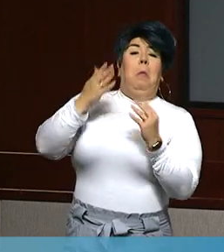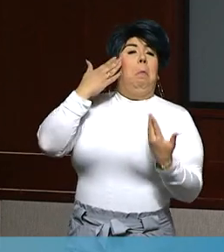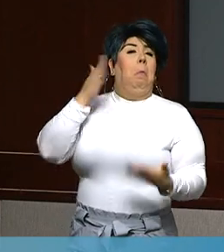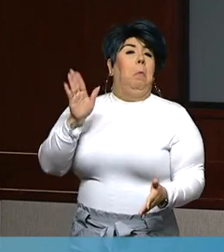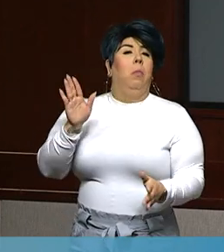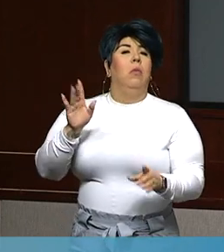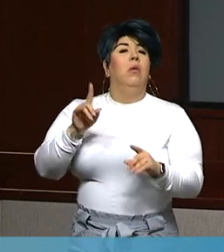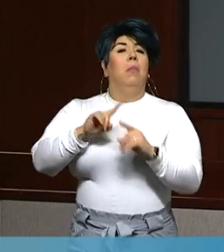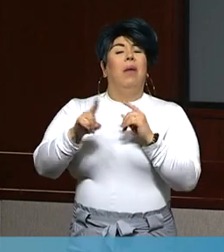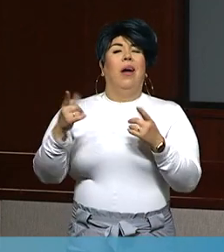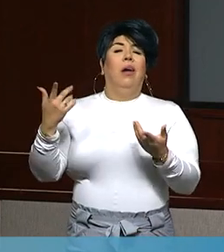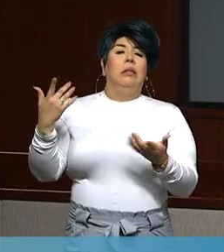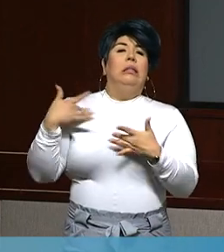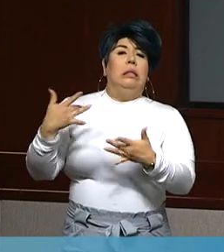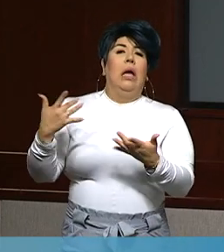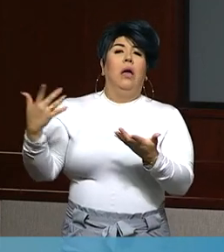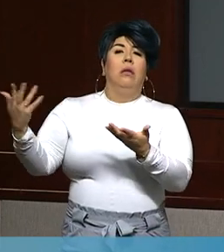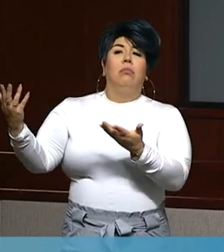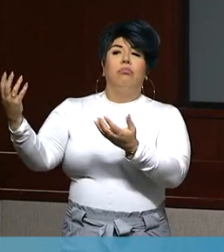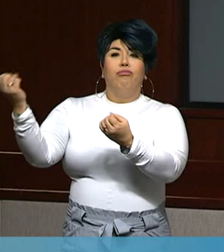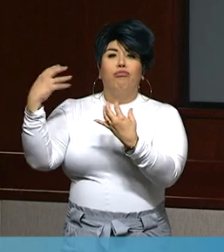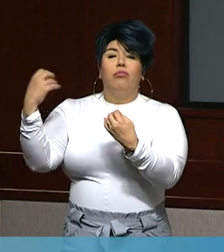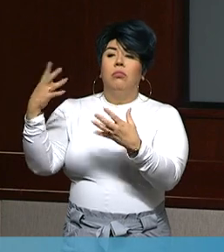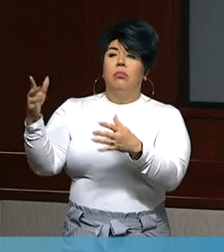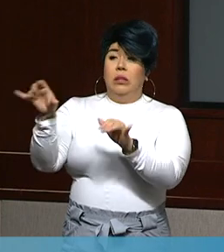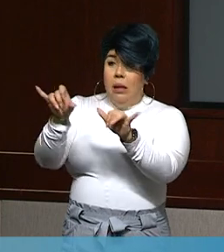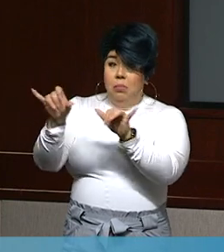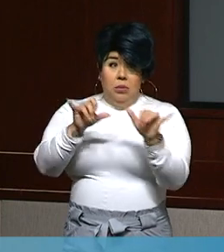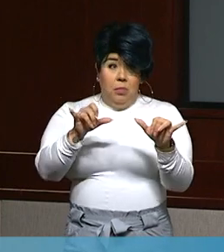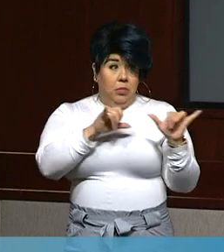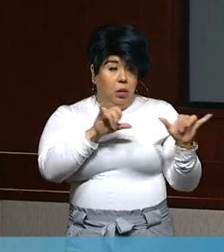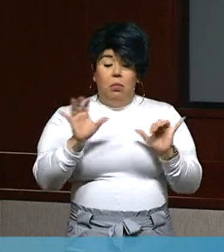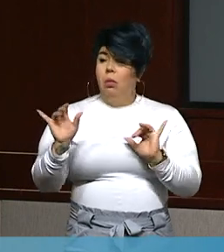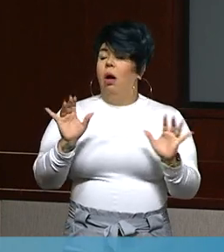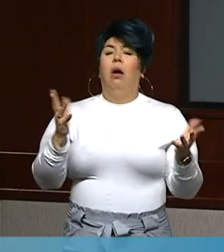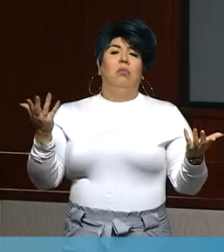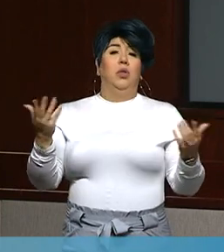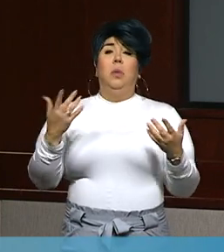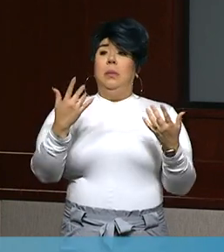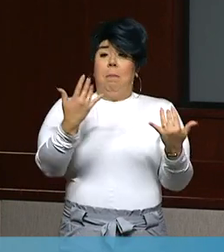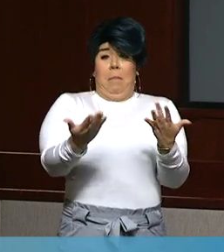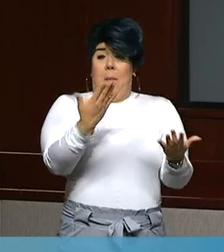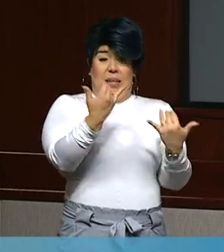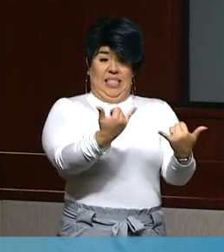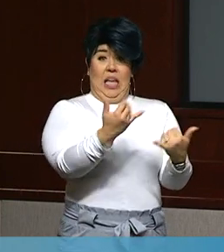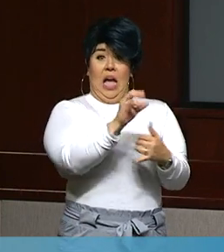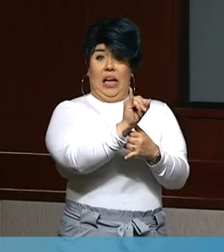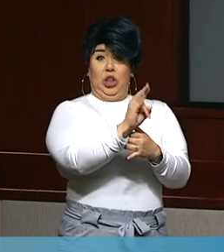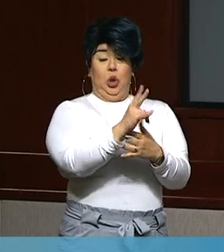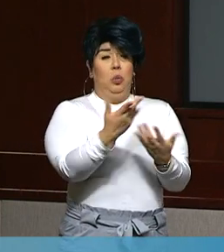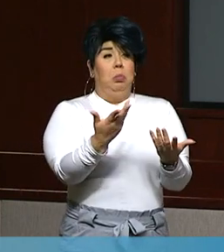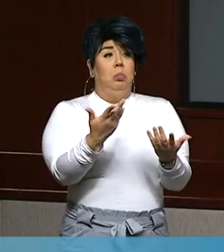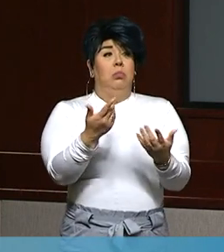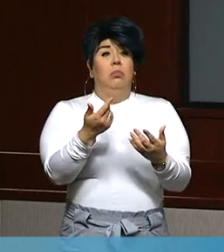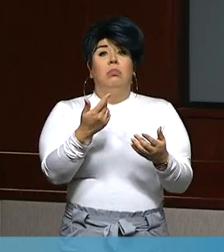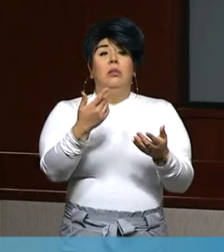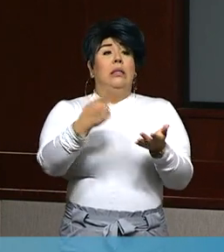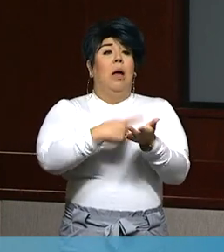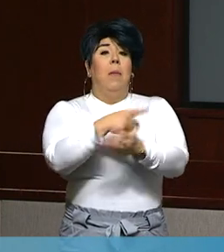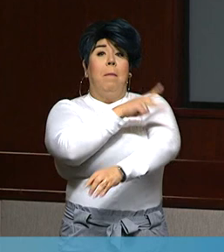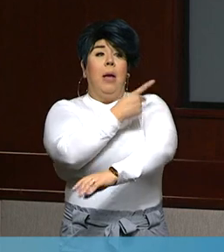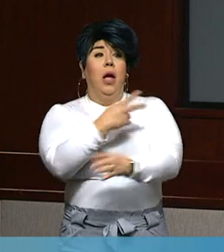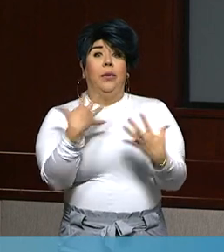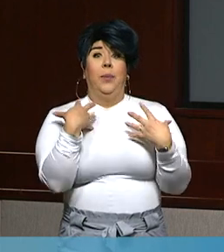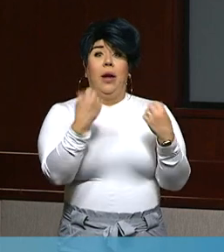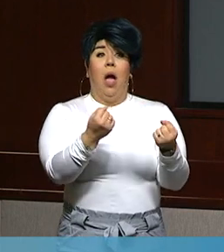and as we gather together, they will report the same. Your ICU could be completely full today and you have a couple of discharges and